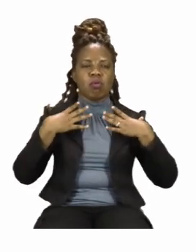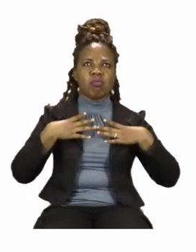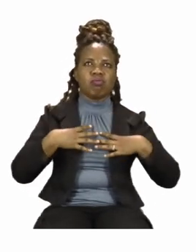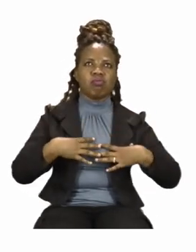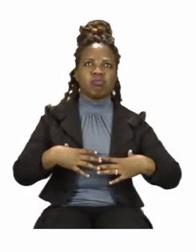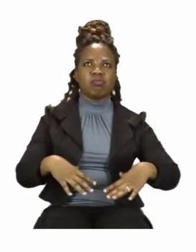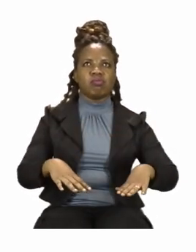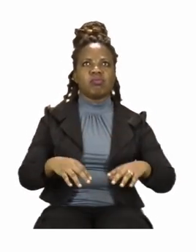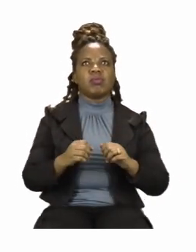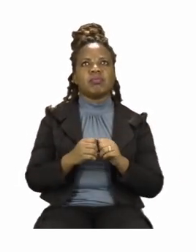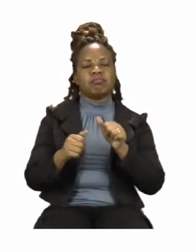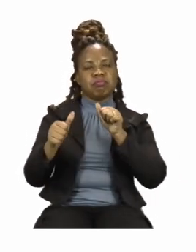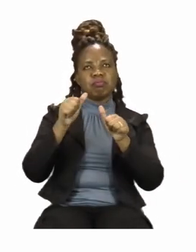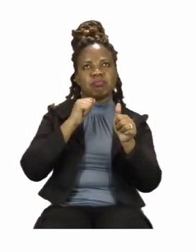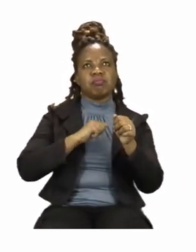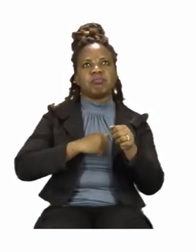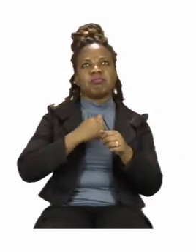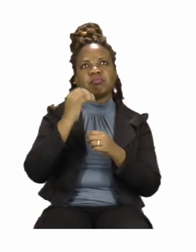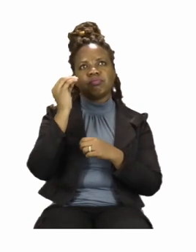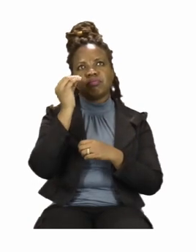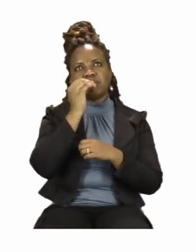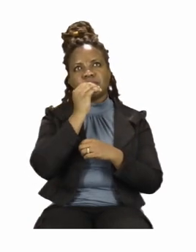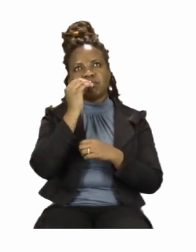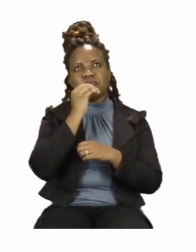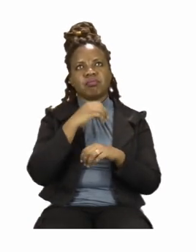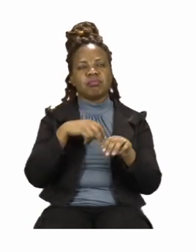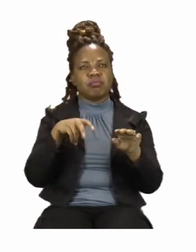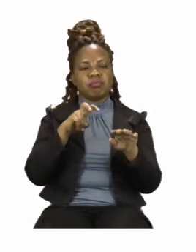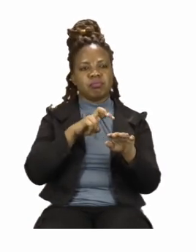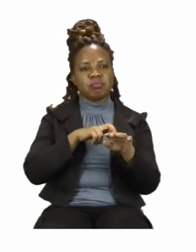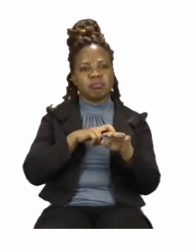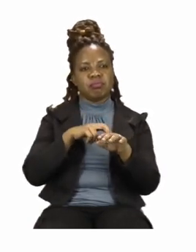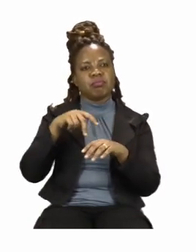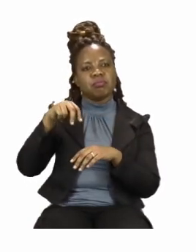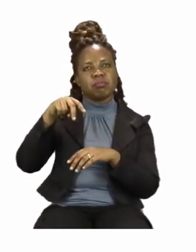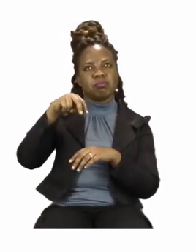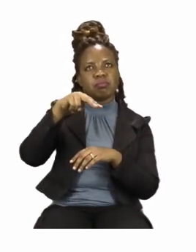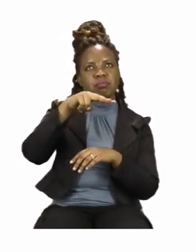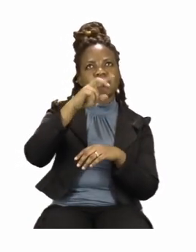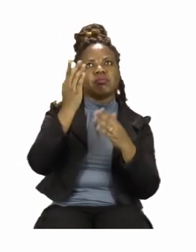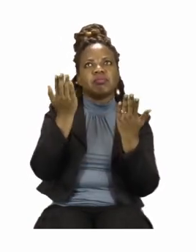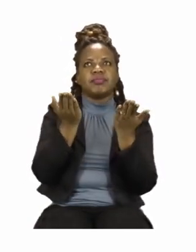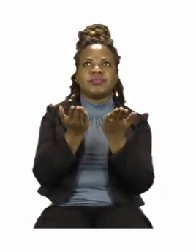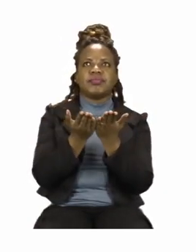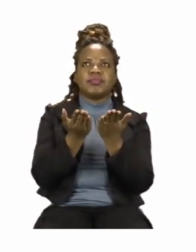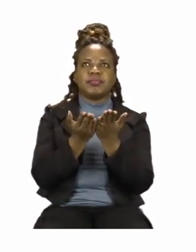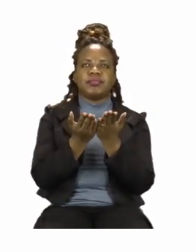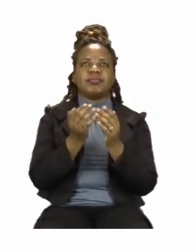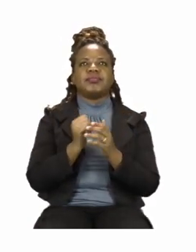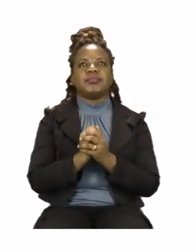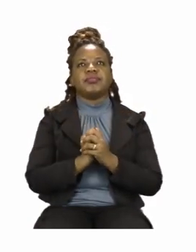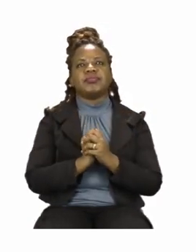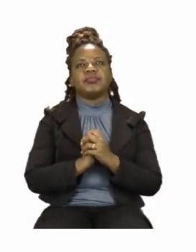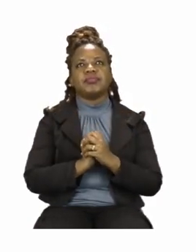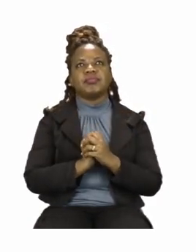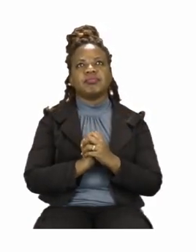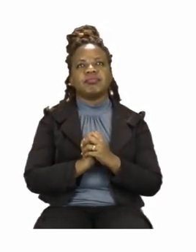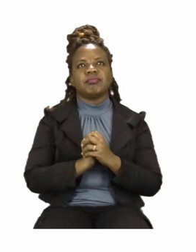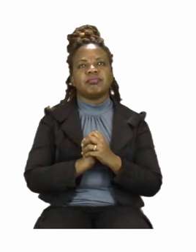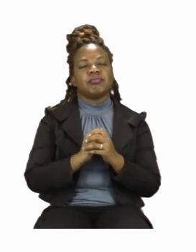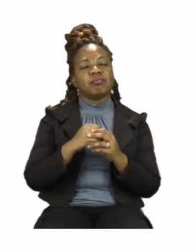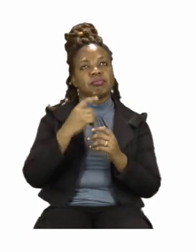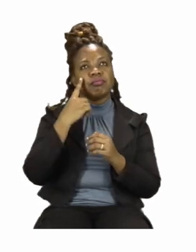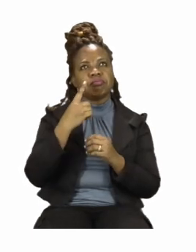Wow, that's so interesting. How someone gets ready. Now, as you can see, there are a lot of